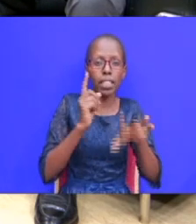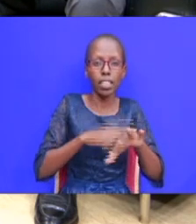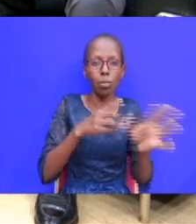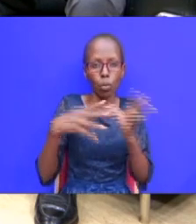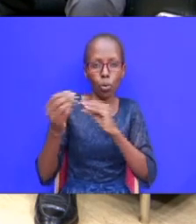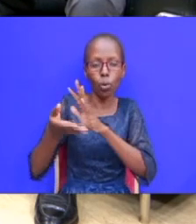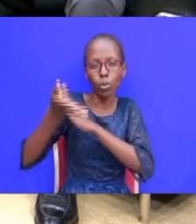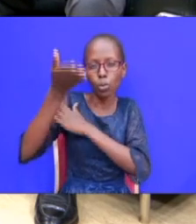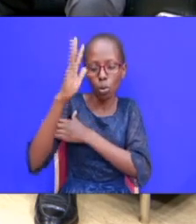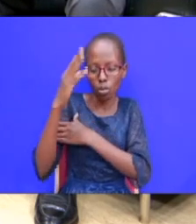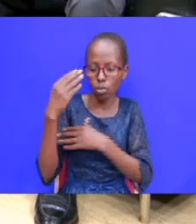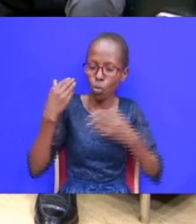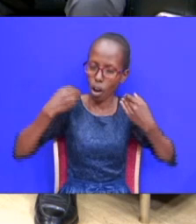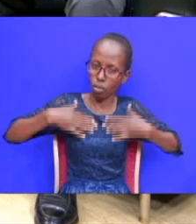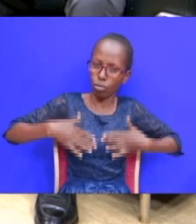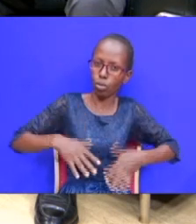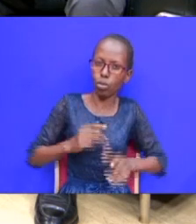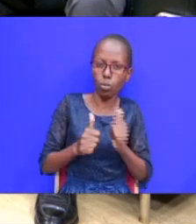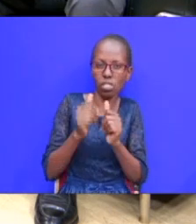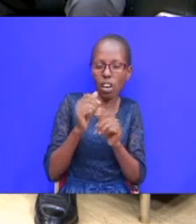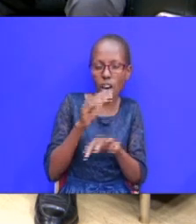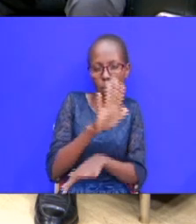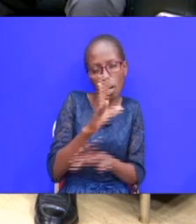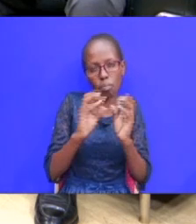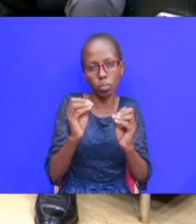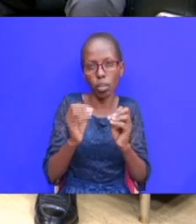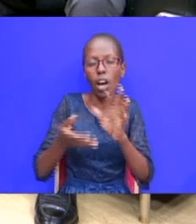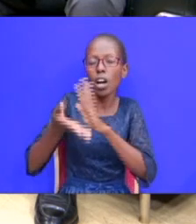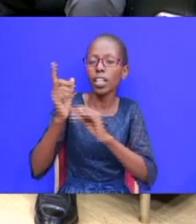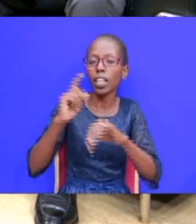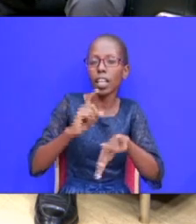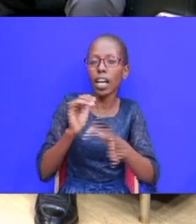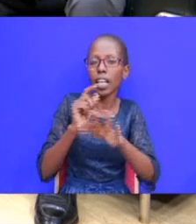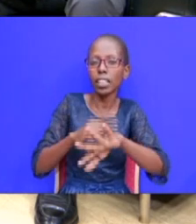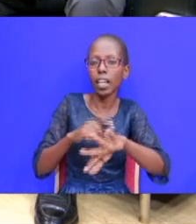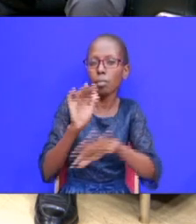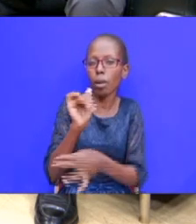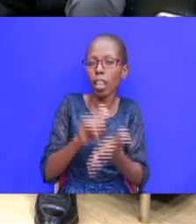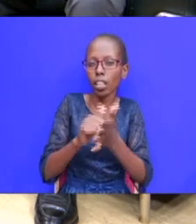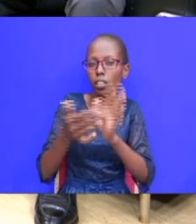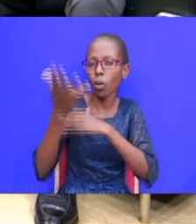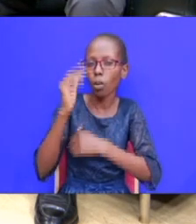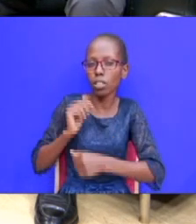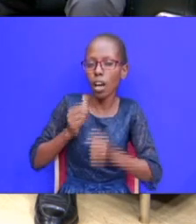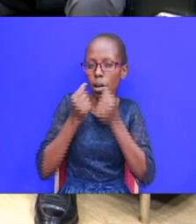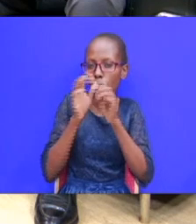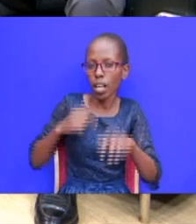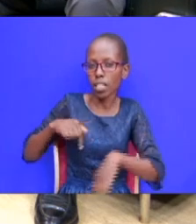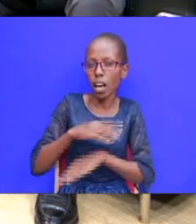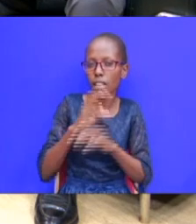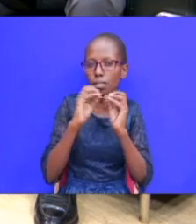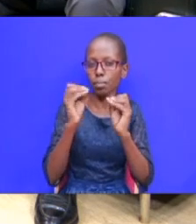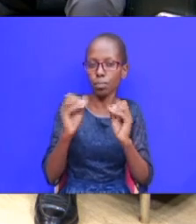to put on clothes that are not ours at that time god has said bless us so for this lesson i want to see god bringing